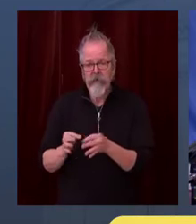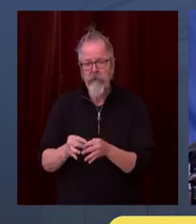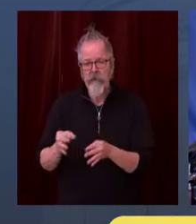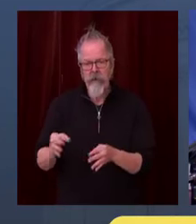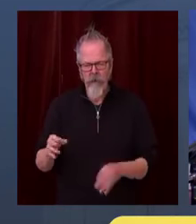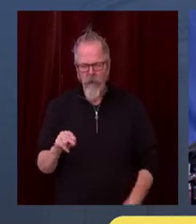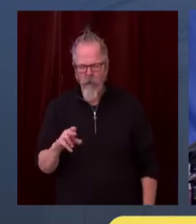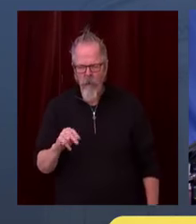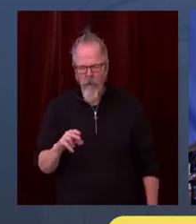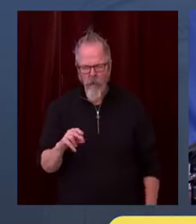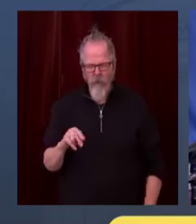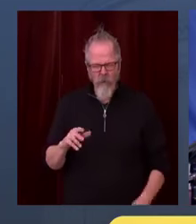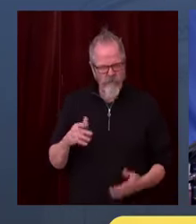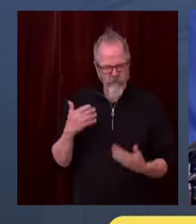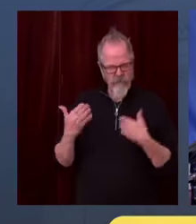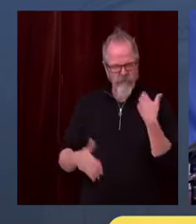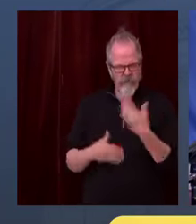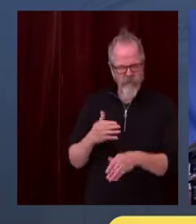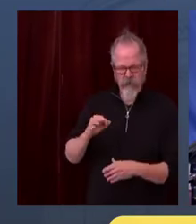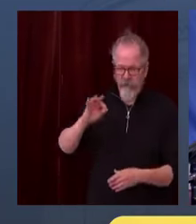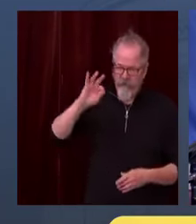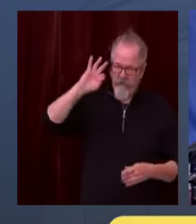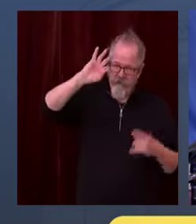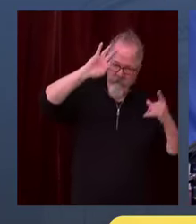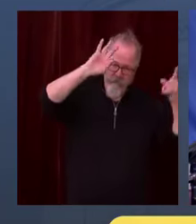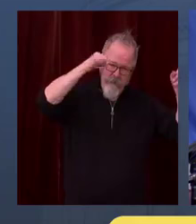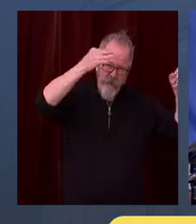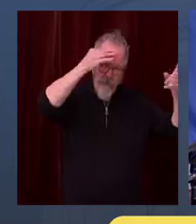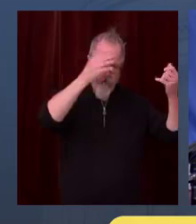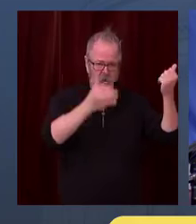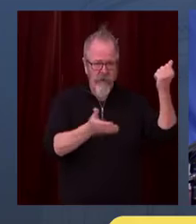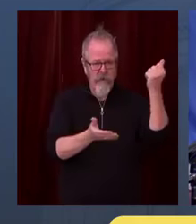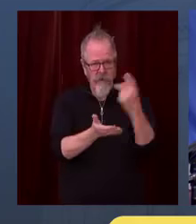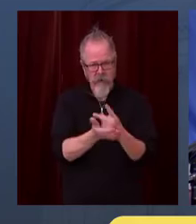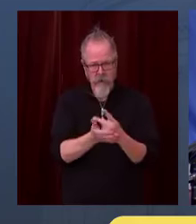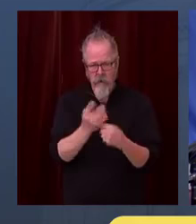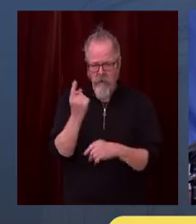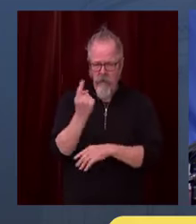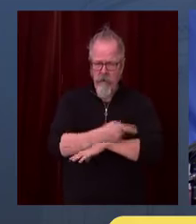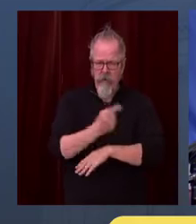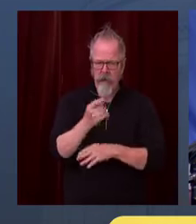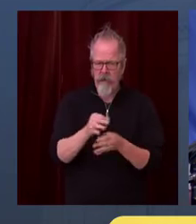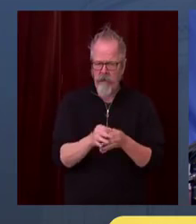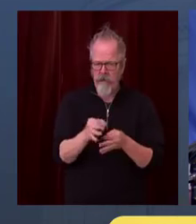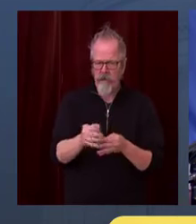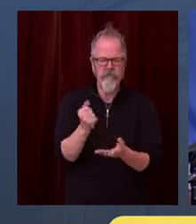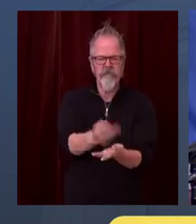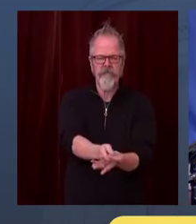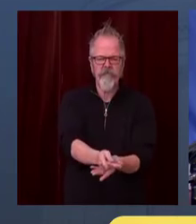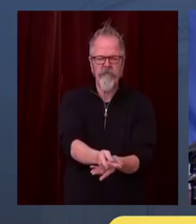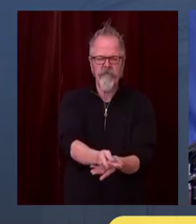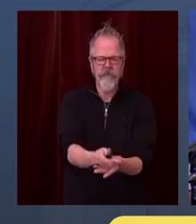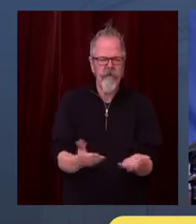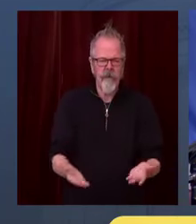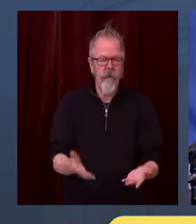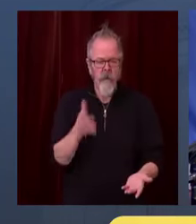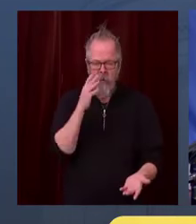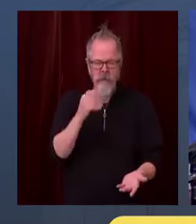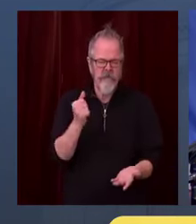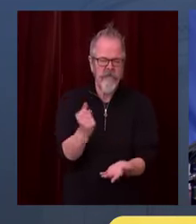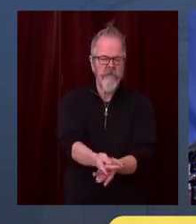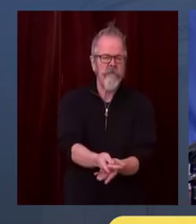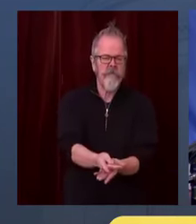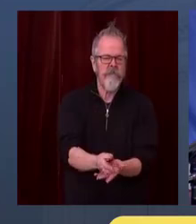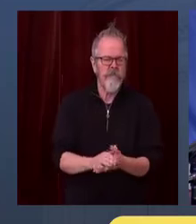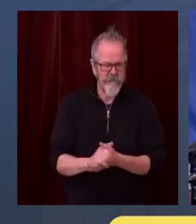any federal clearance of the vaccine. And the reason they will be able to do that is because they will be able